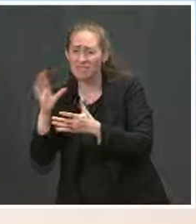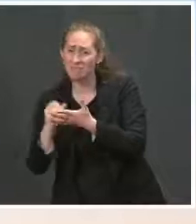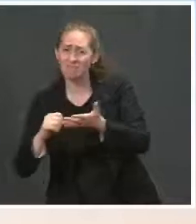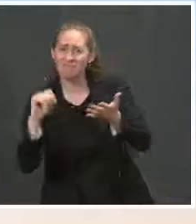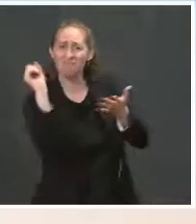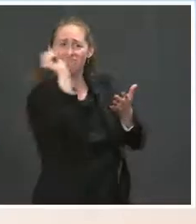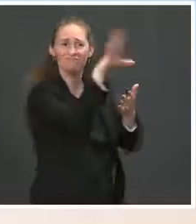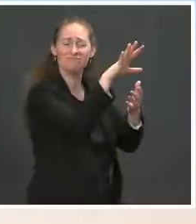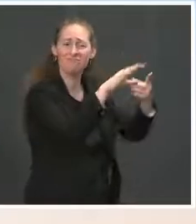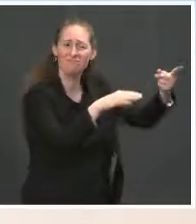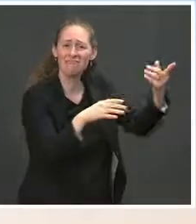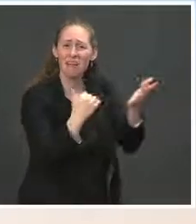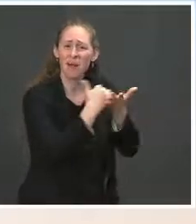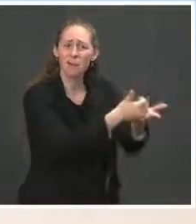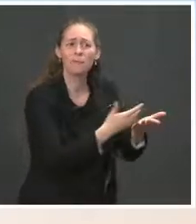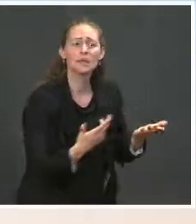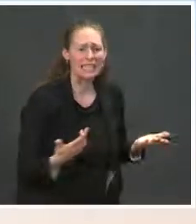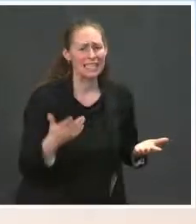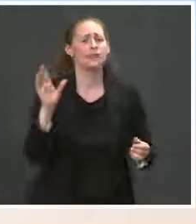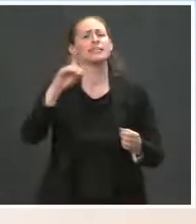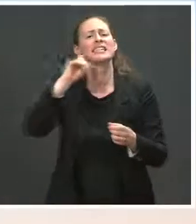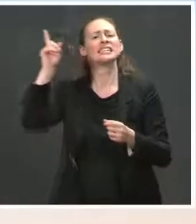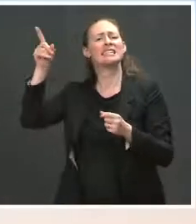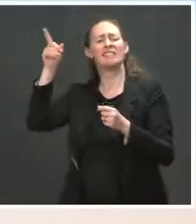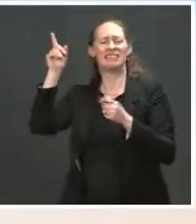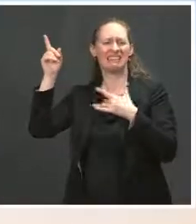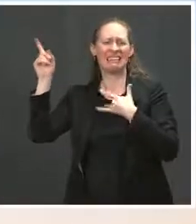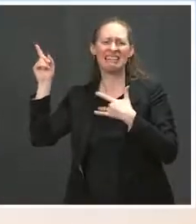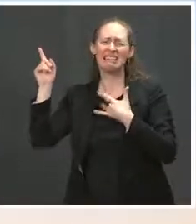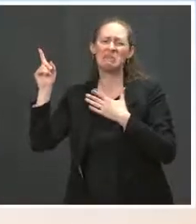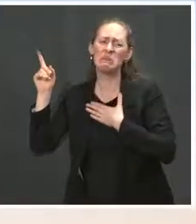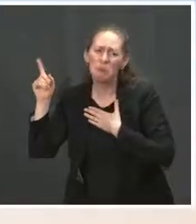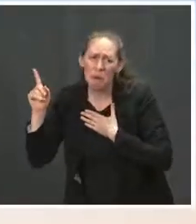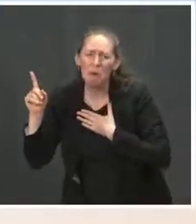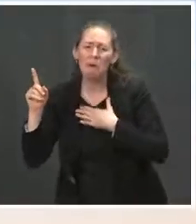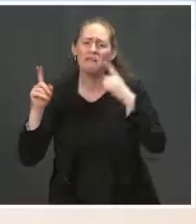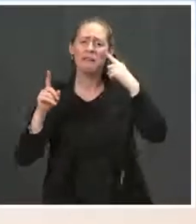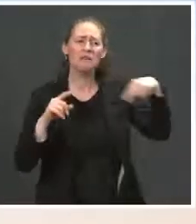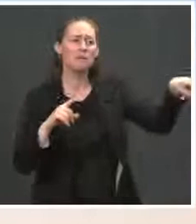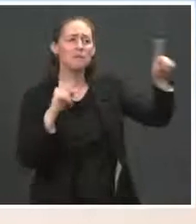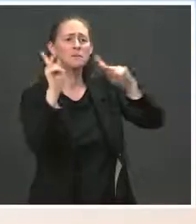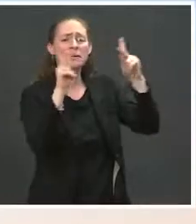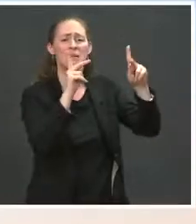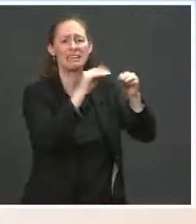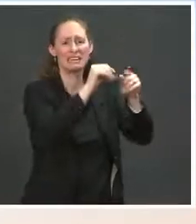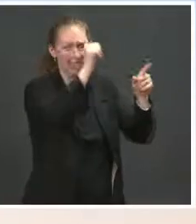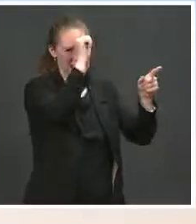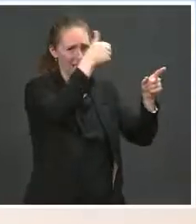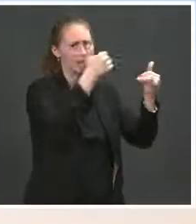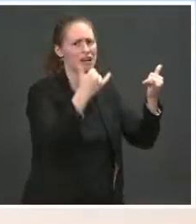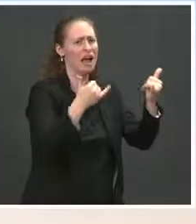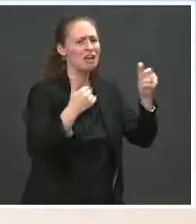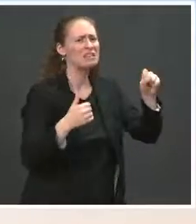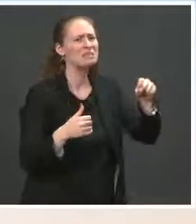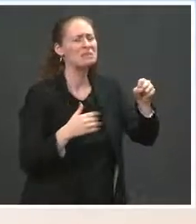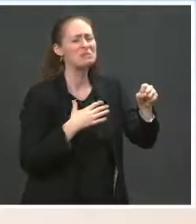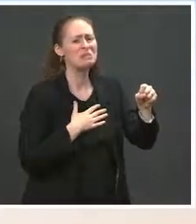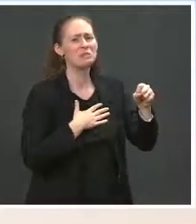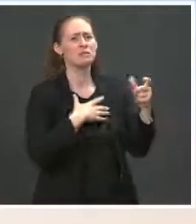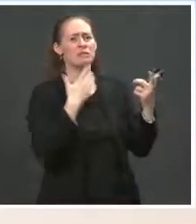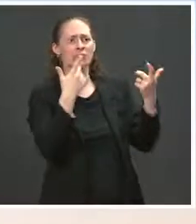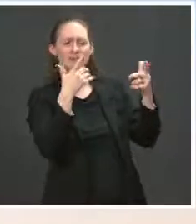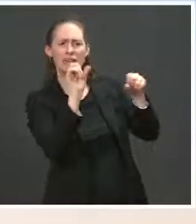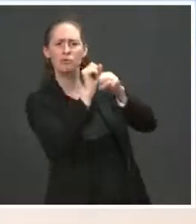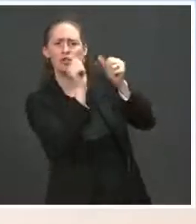our deepest sympathy to the people of India who are clearly suffering during this global pandemic. And we are working closely with Indian officials at